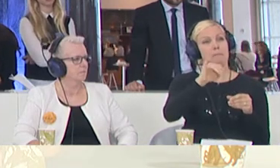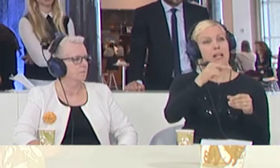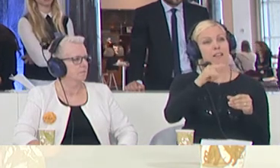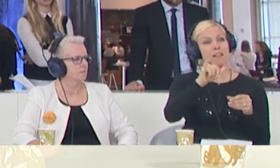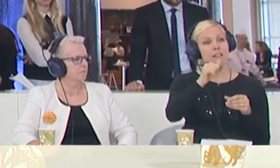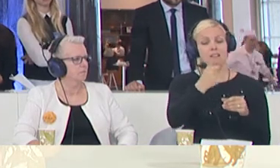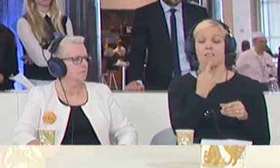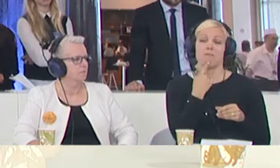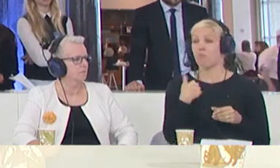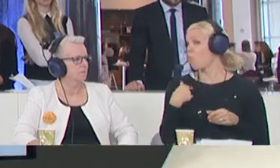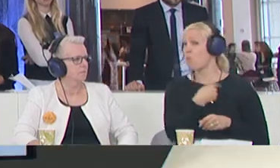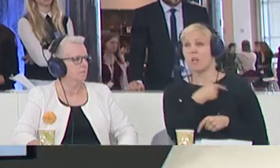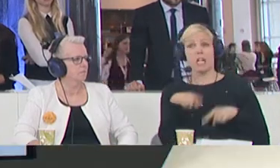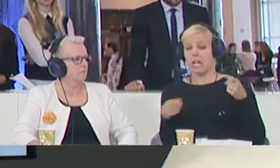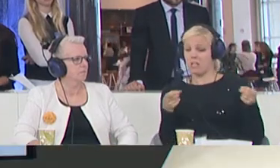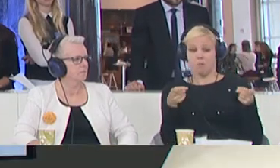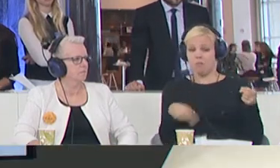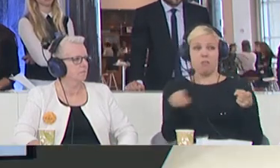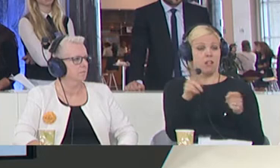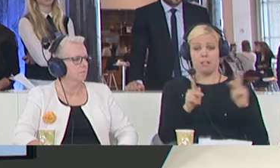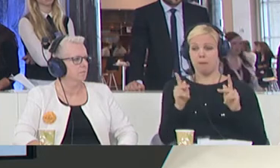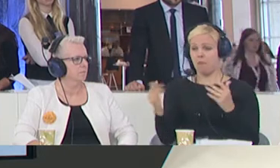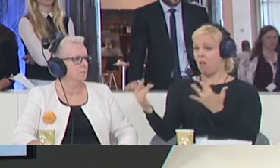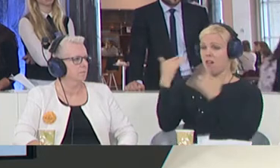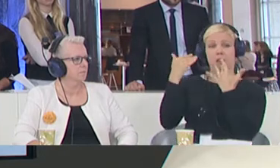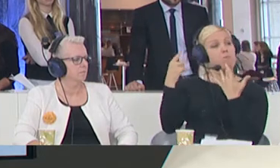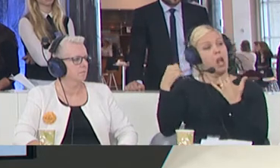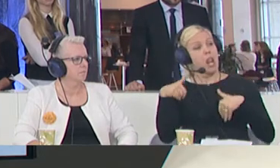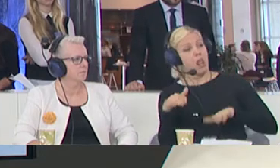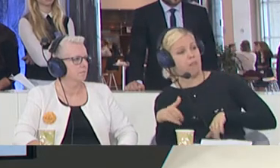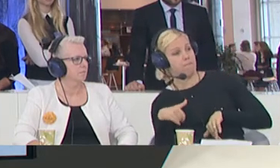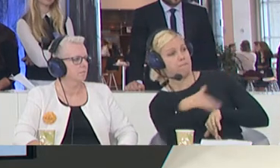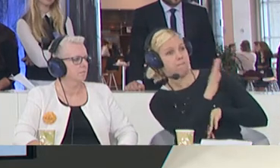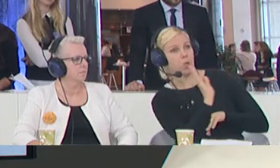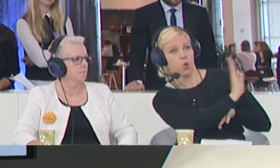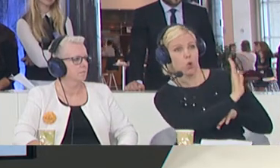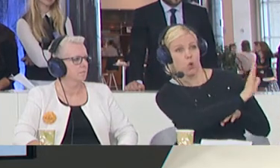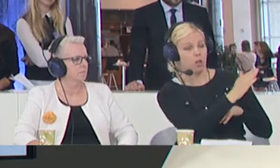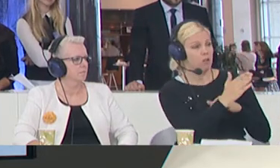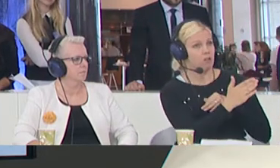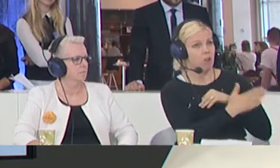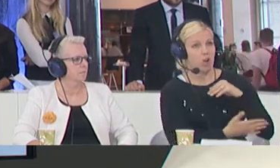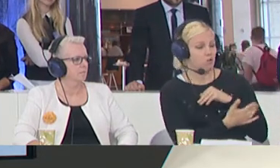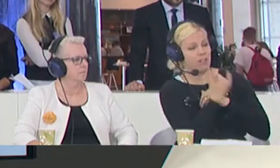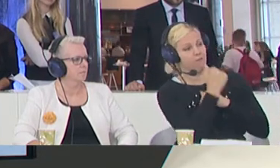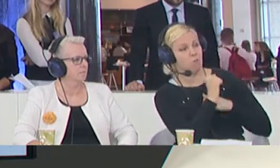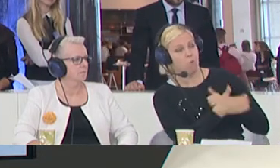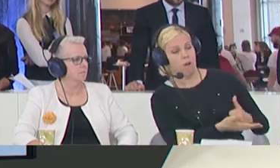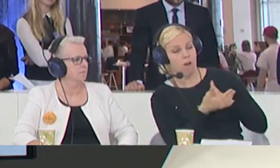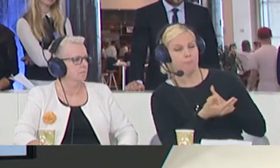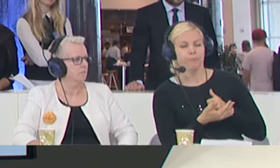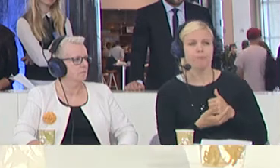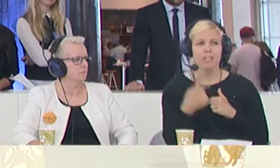country if you don't sort this out. Is it not cheaper for European money to be spent in Africa, in